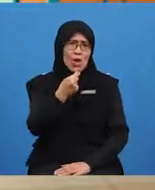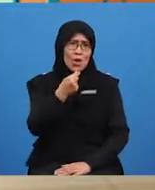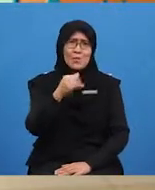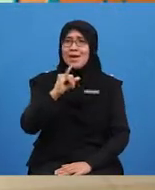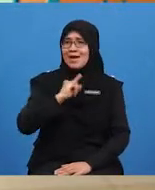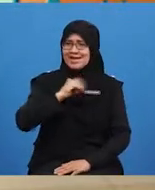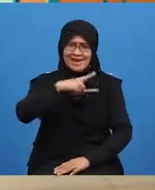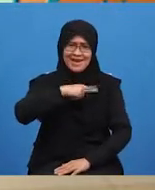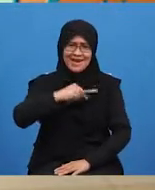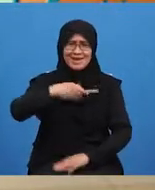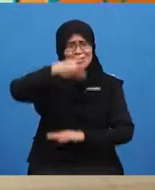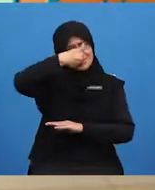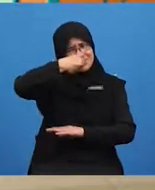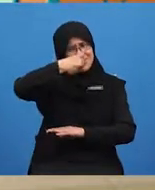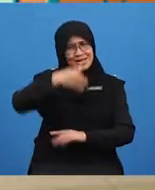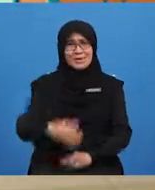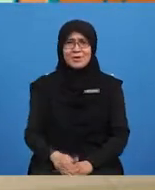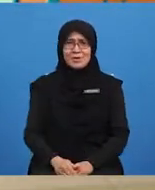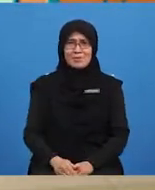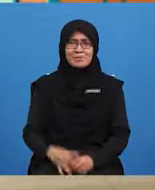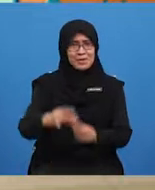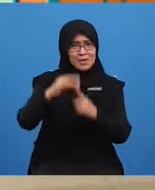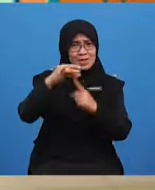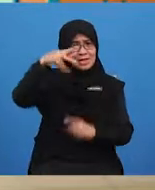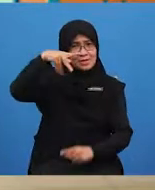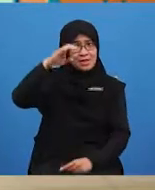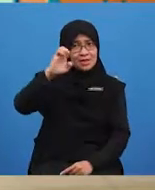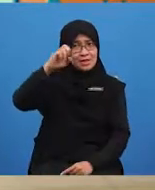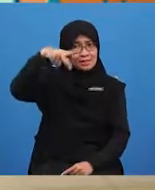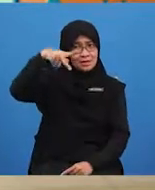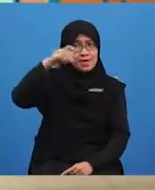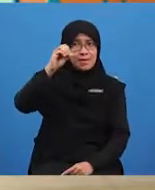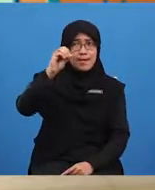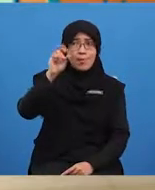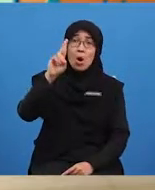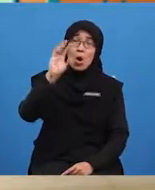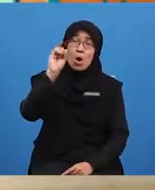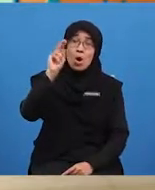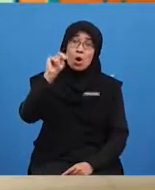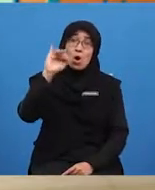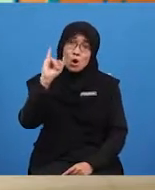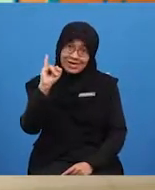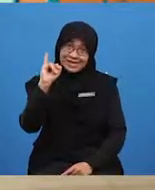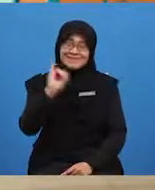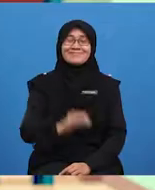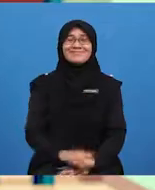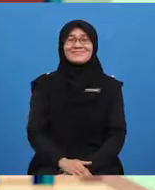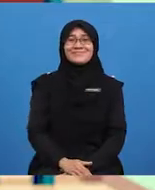like pizza, especially pepperoni pizza. Hmm. Is there anything else, YOLO?